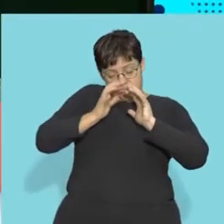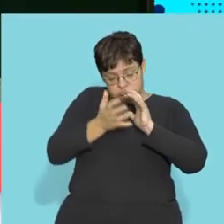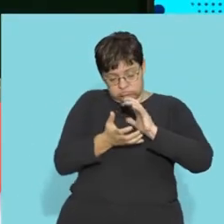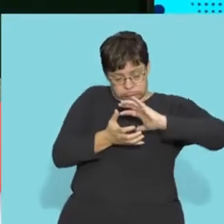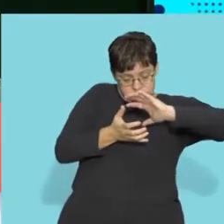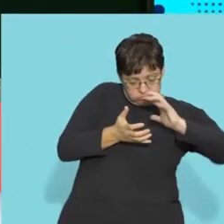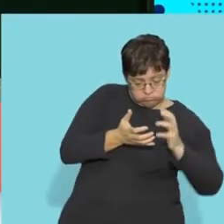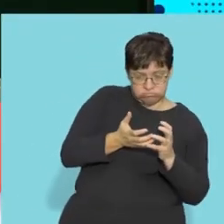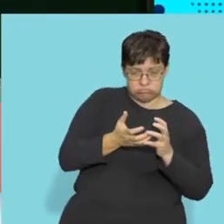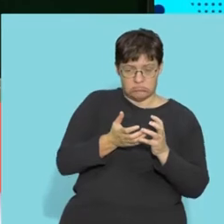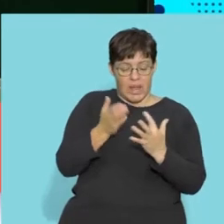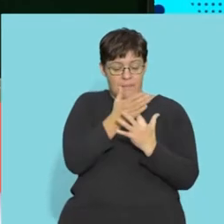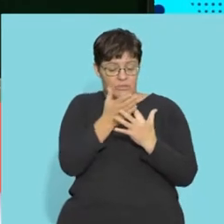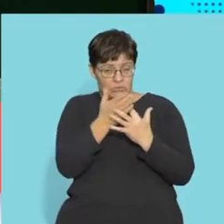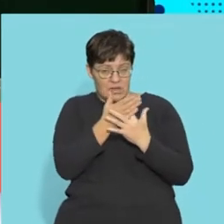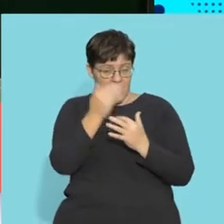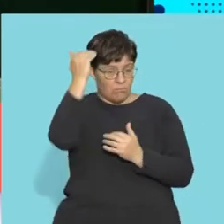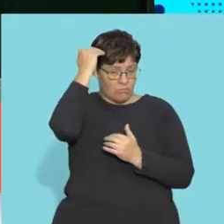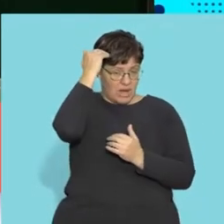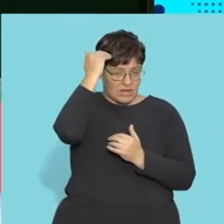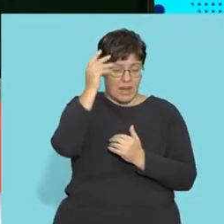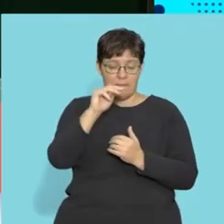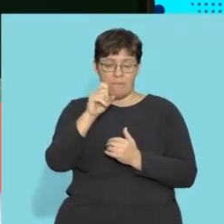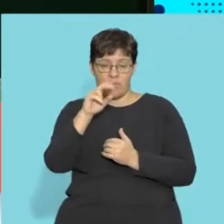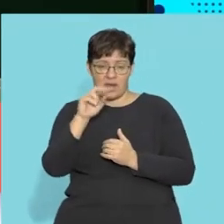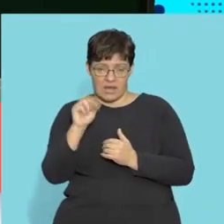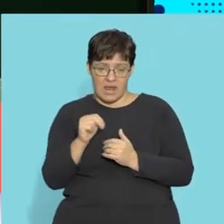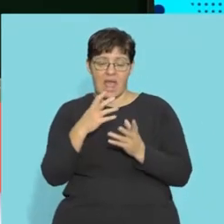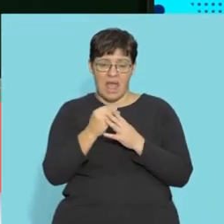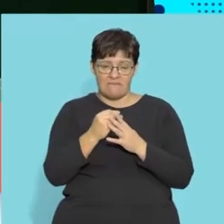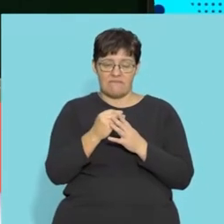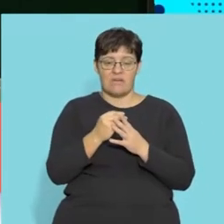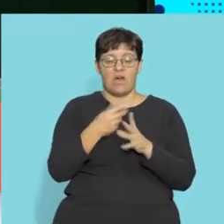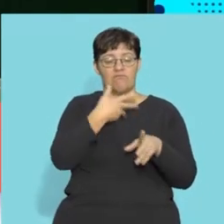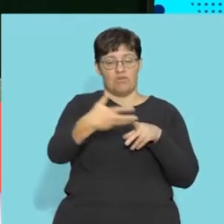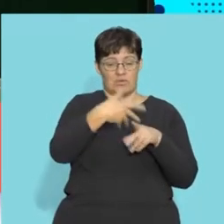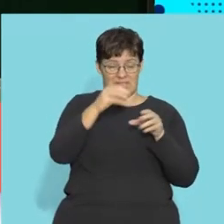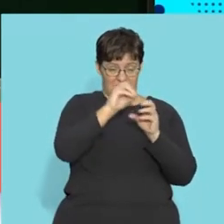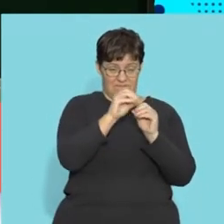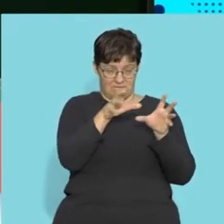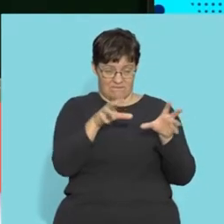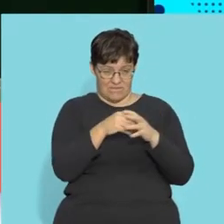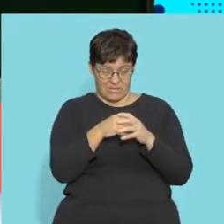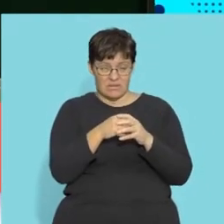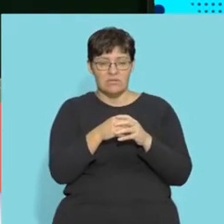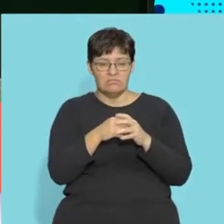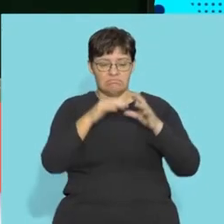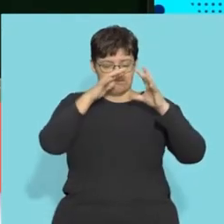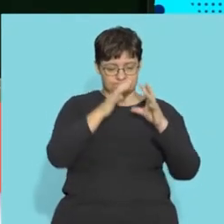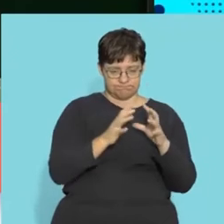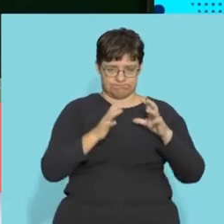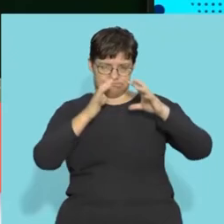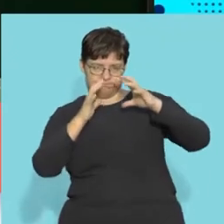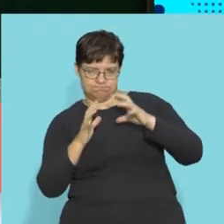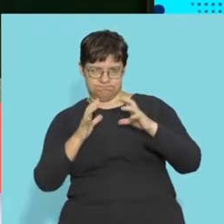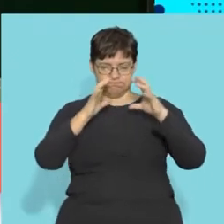membranes wrapped around this brain and in between the brain and the membranes you've got your cerebrospinal fluid so